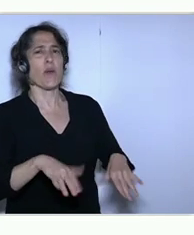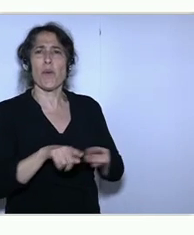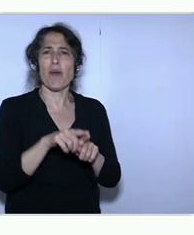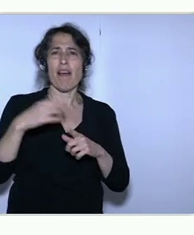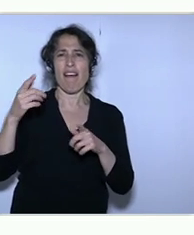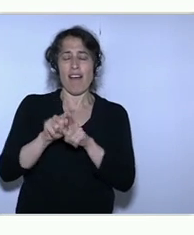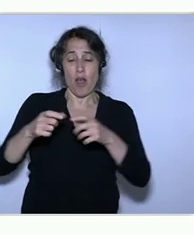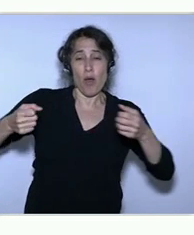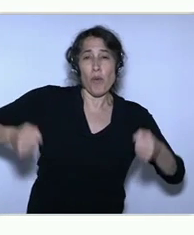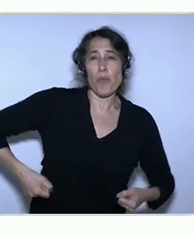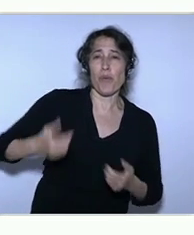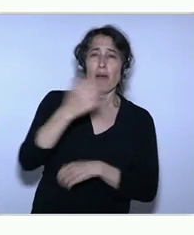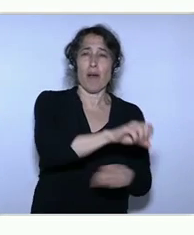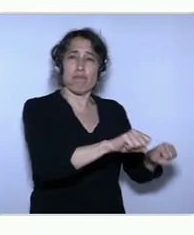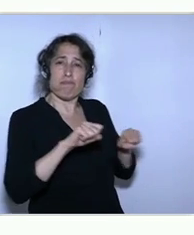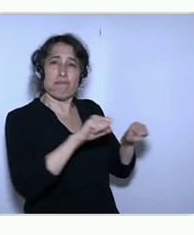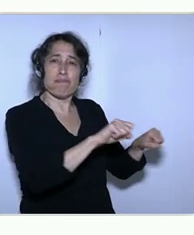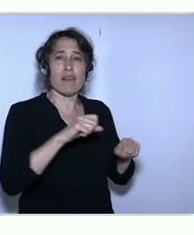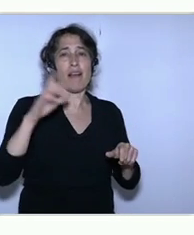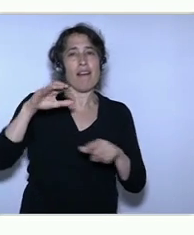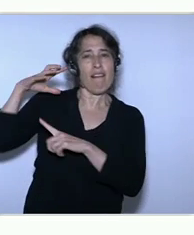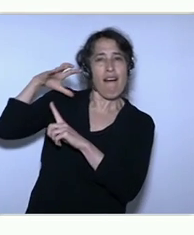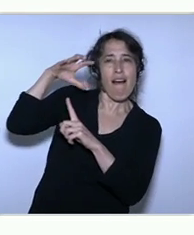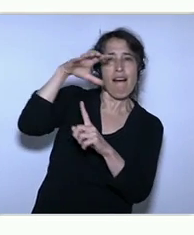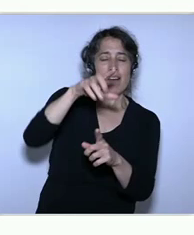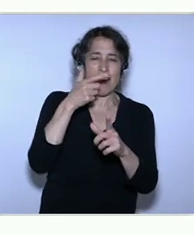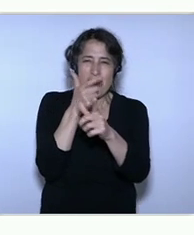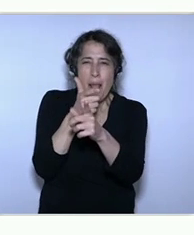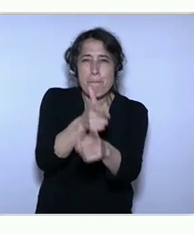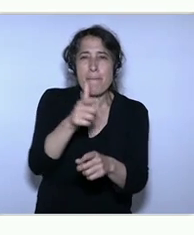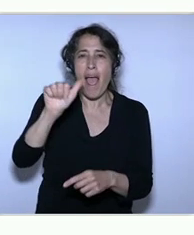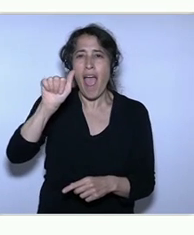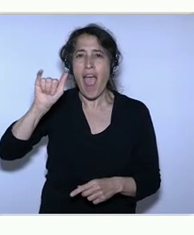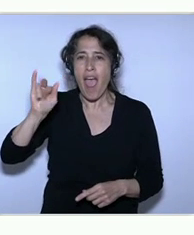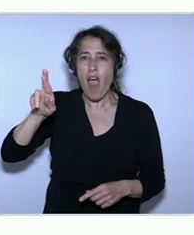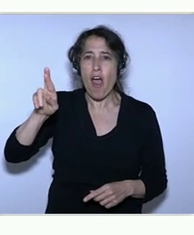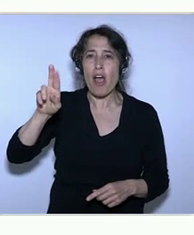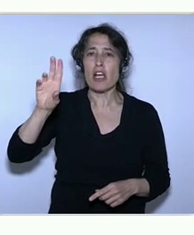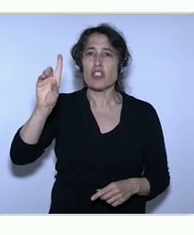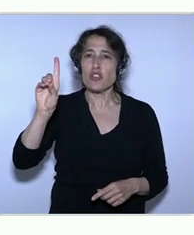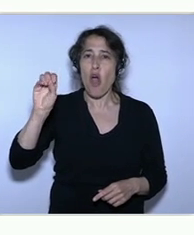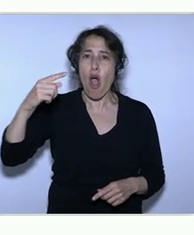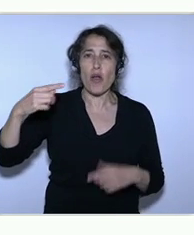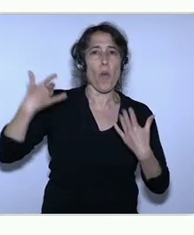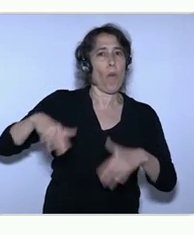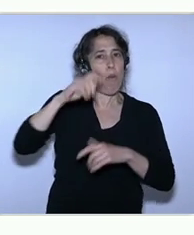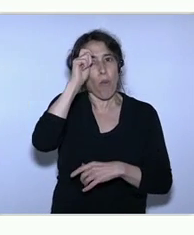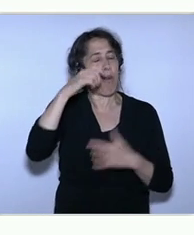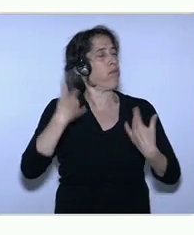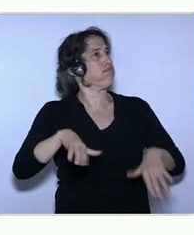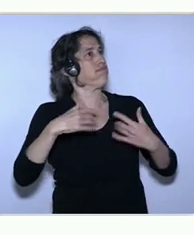skiing, I'd love it. You would. Now, you mentioned failure there, and that's particularly interesting, I think, in this